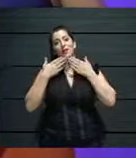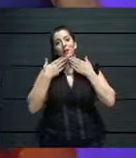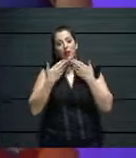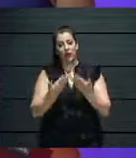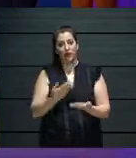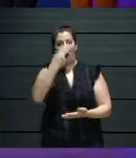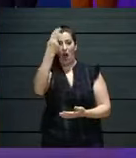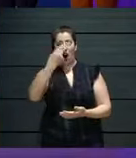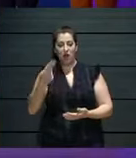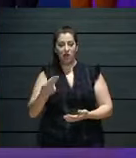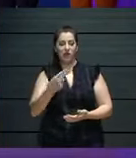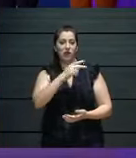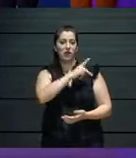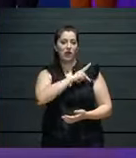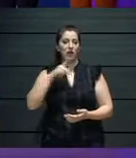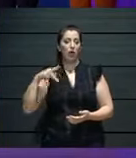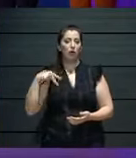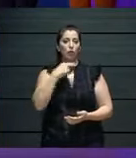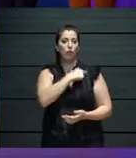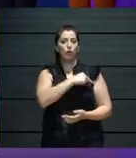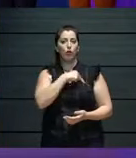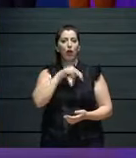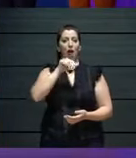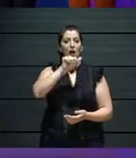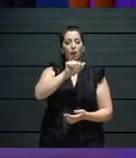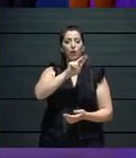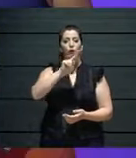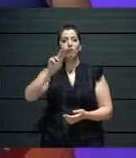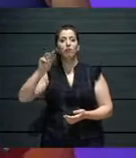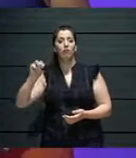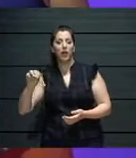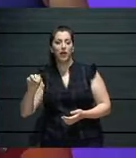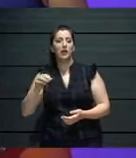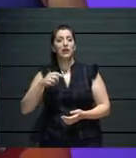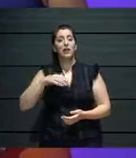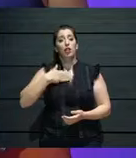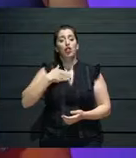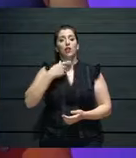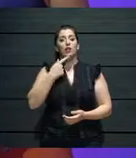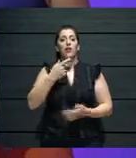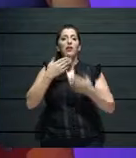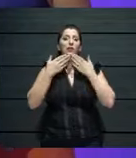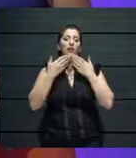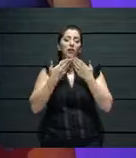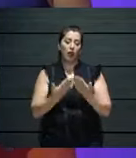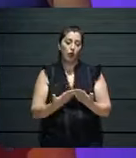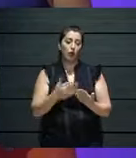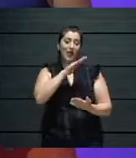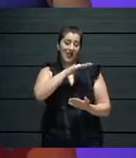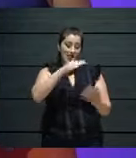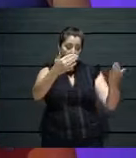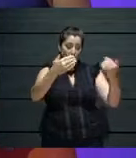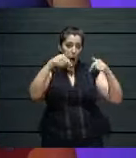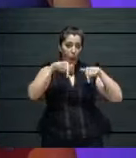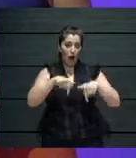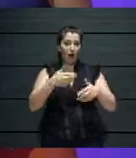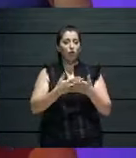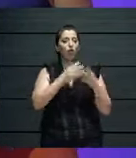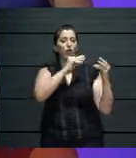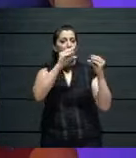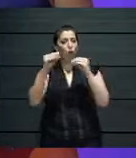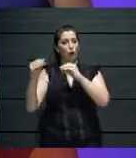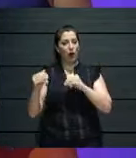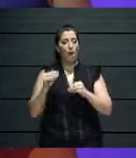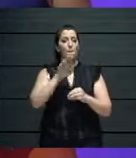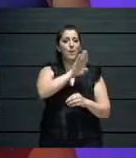Marianne, Kauke, and all the team. Our guests today and speakers from Blitz, Fondazione Temizammeet, and Electronic Music